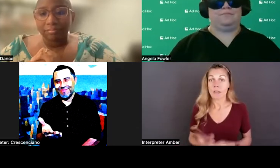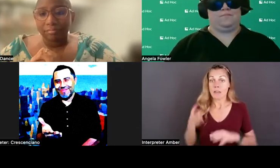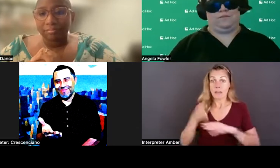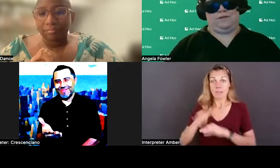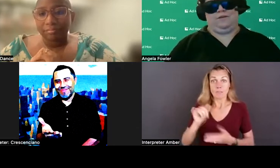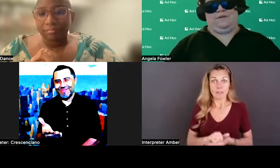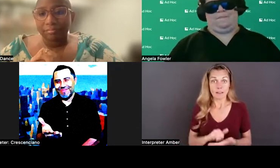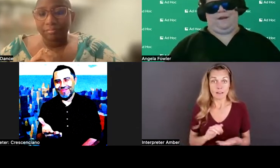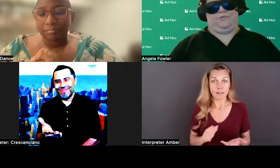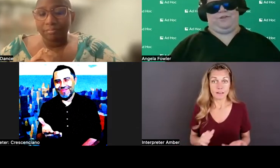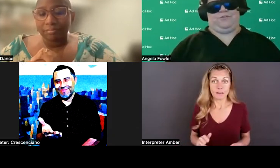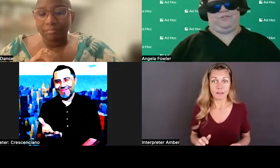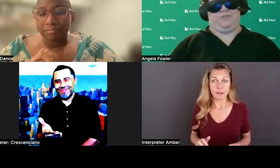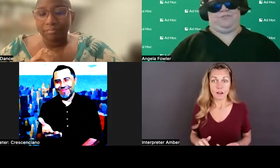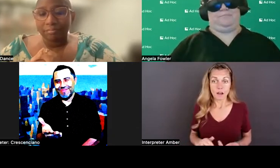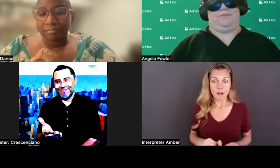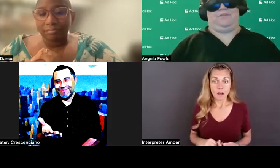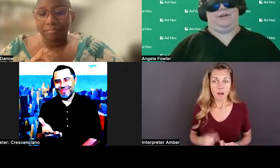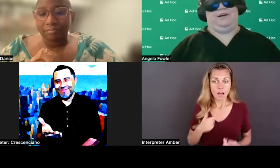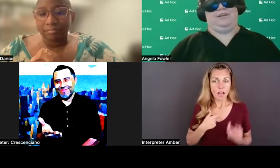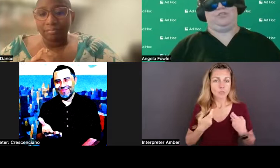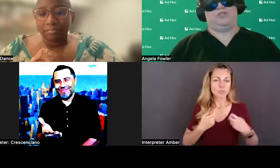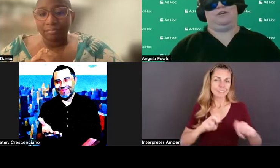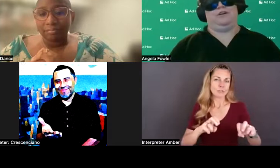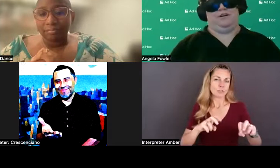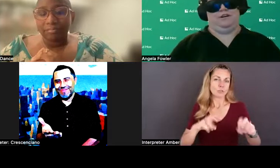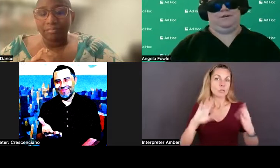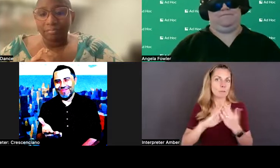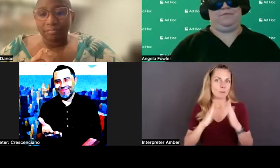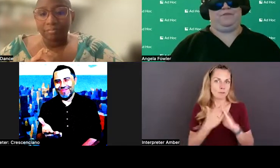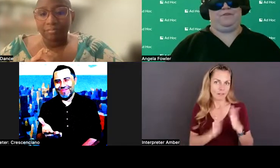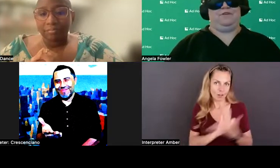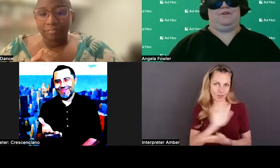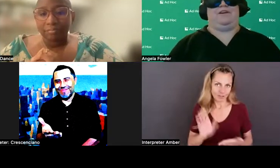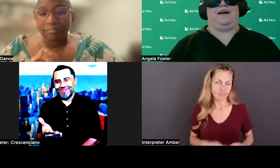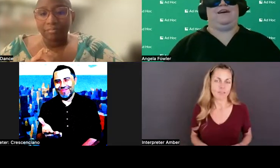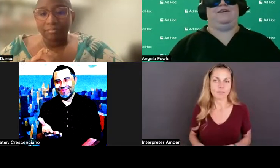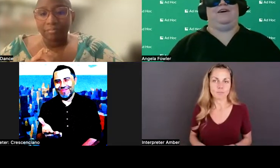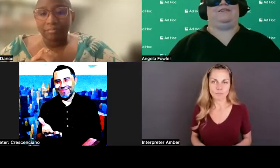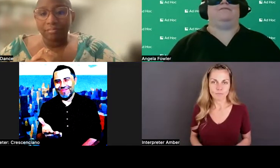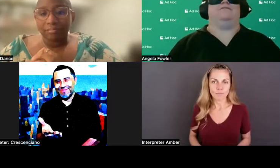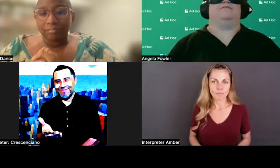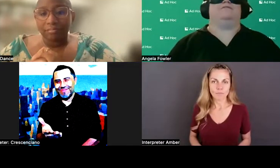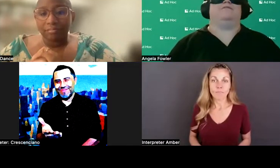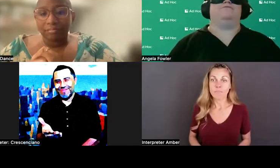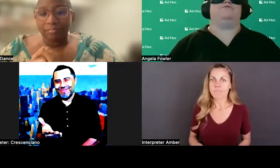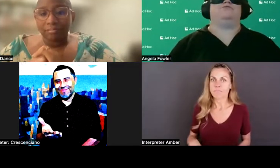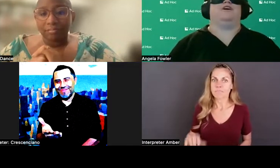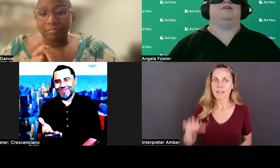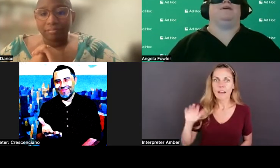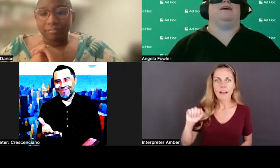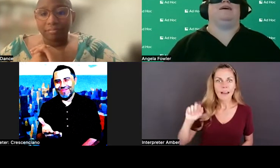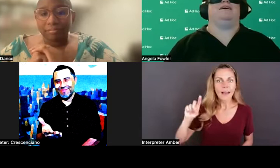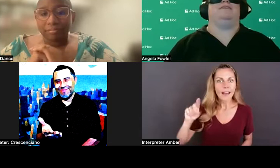I transitioned to the community college. And ad hoc was the first